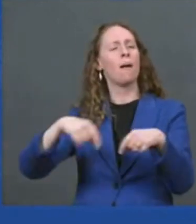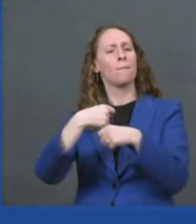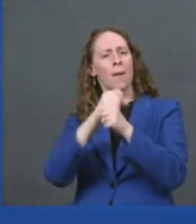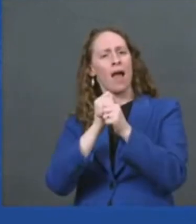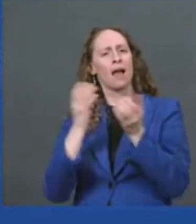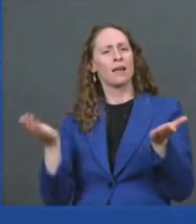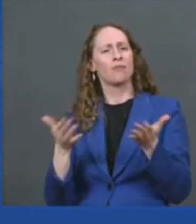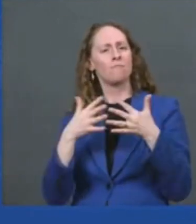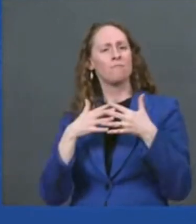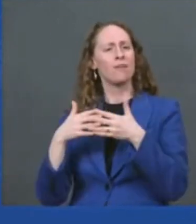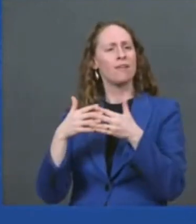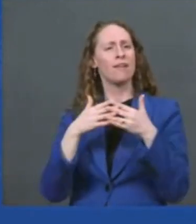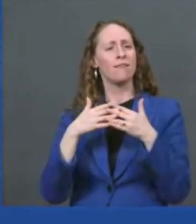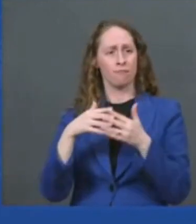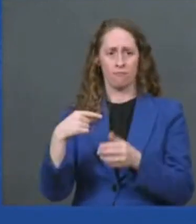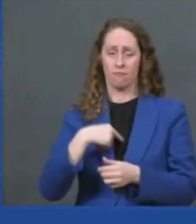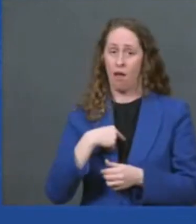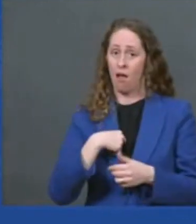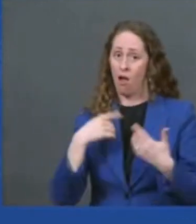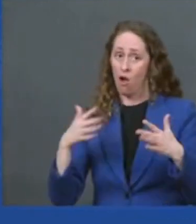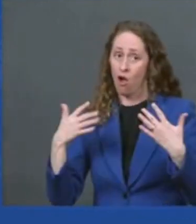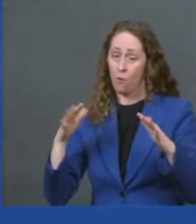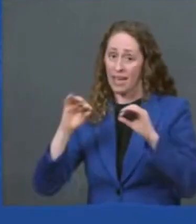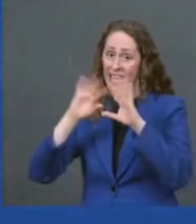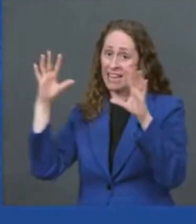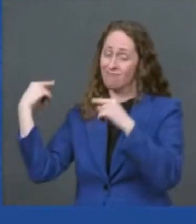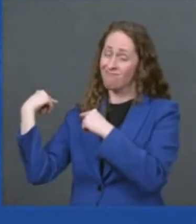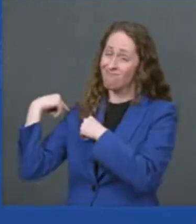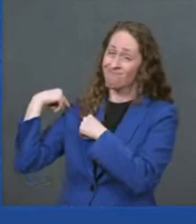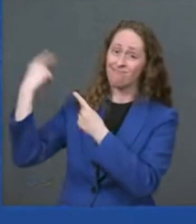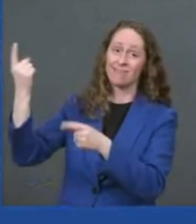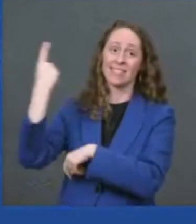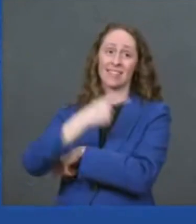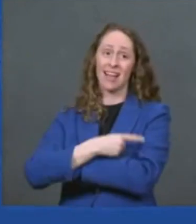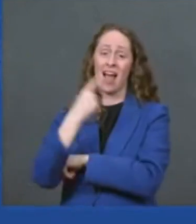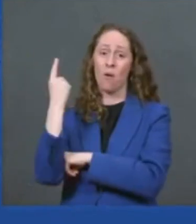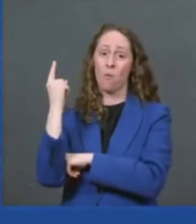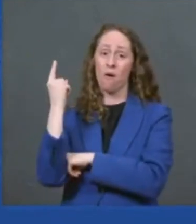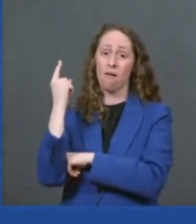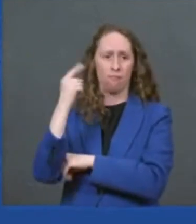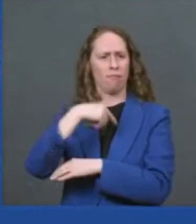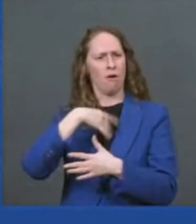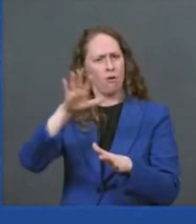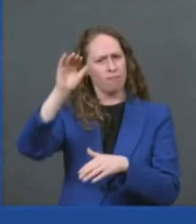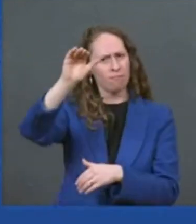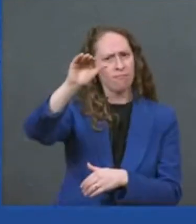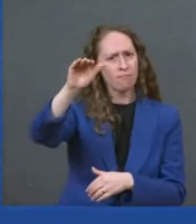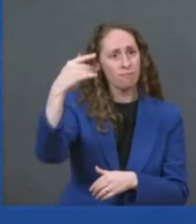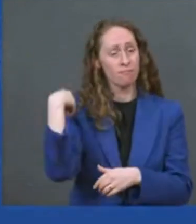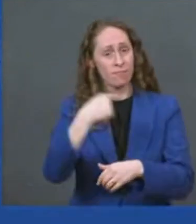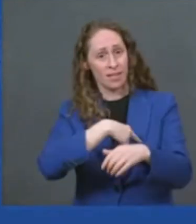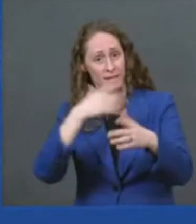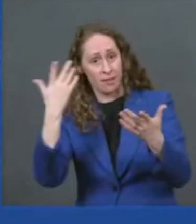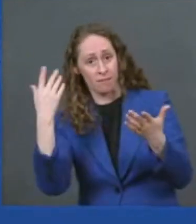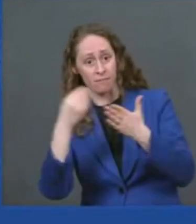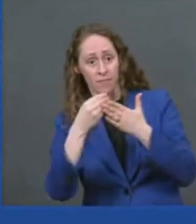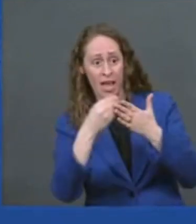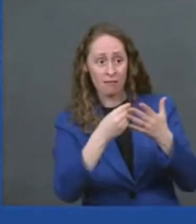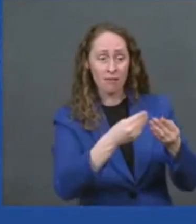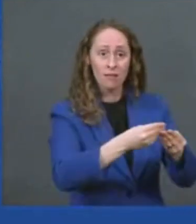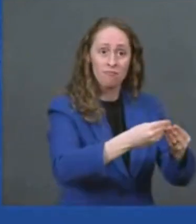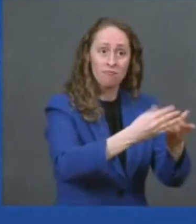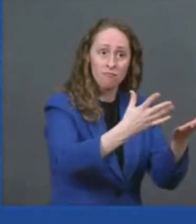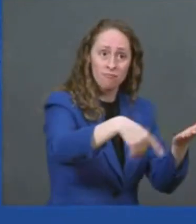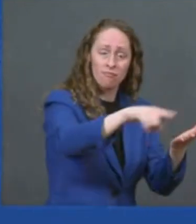taxpayers dollars we're going to buy american american products made in america including american component parts